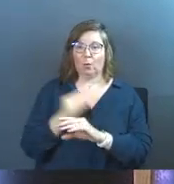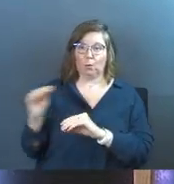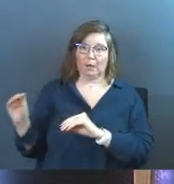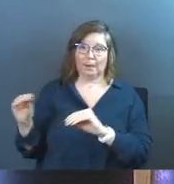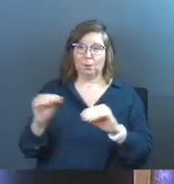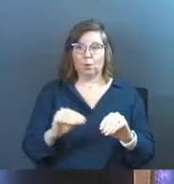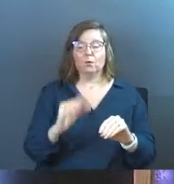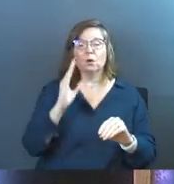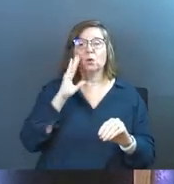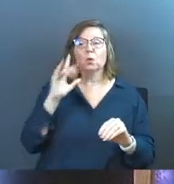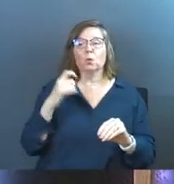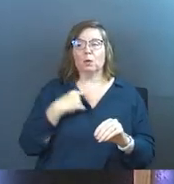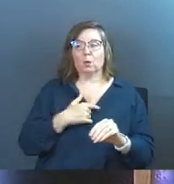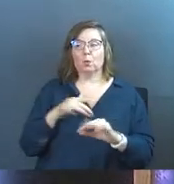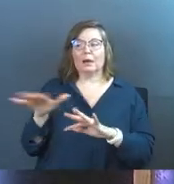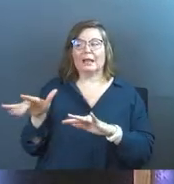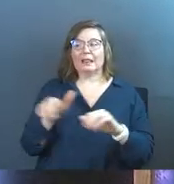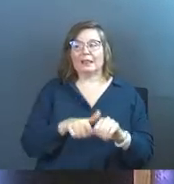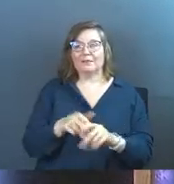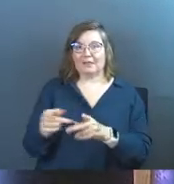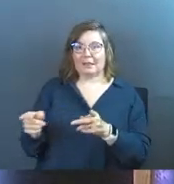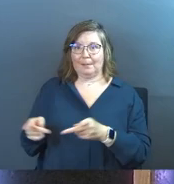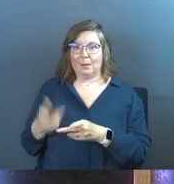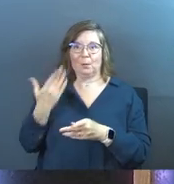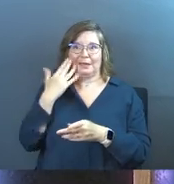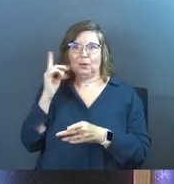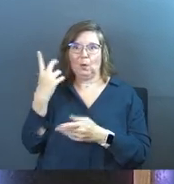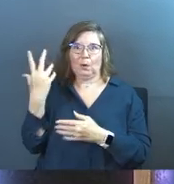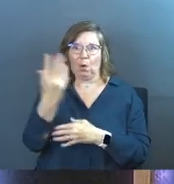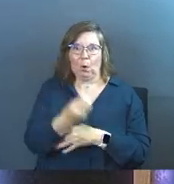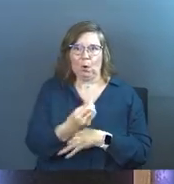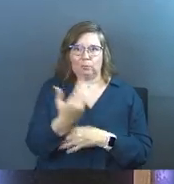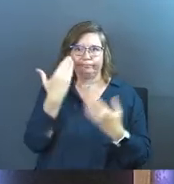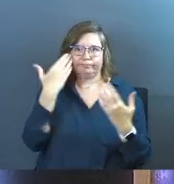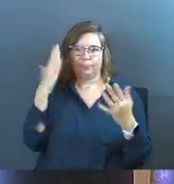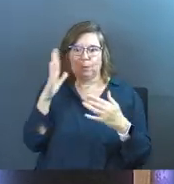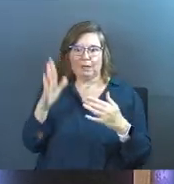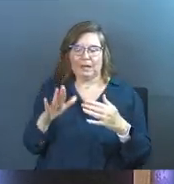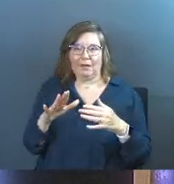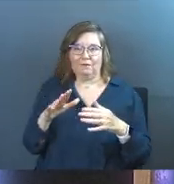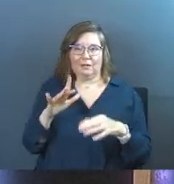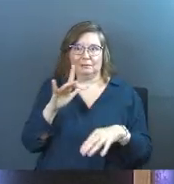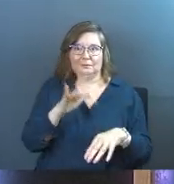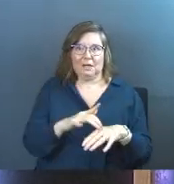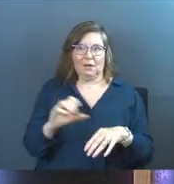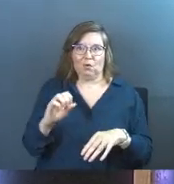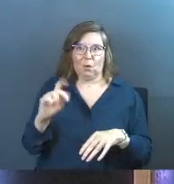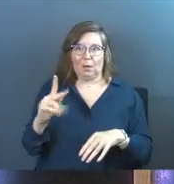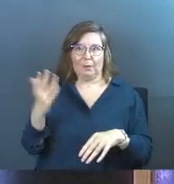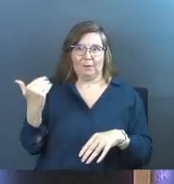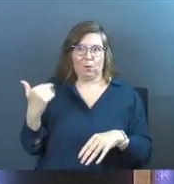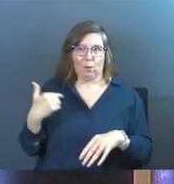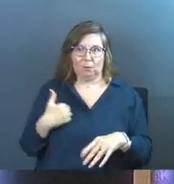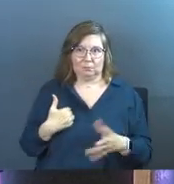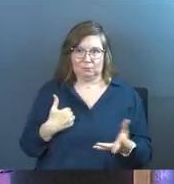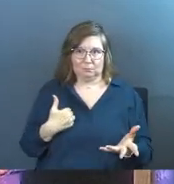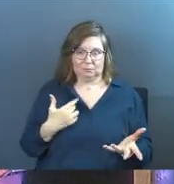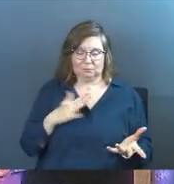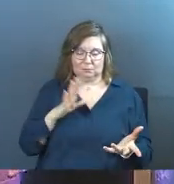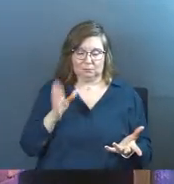made the move. We knew that we were leaving that place, but we didn't know where we were going to. We'd never set foot in Oklahoma before. At least I had never,